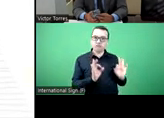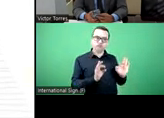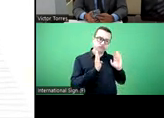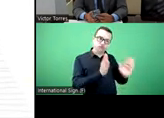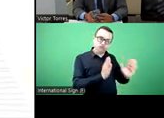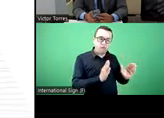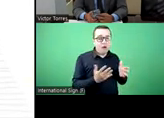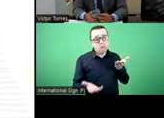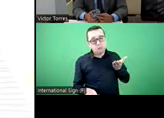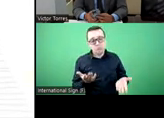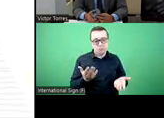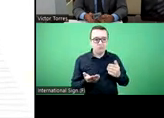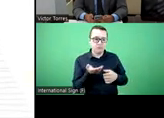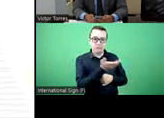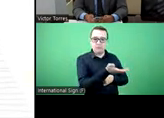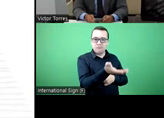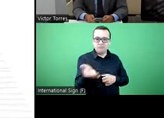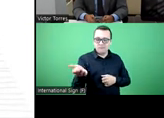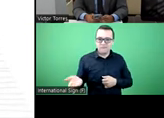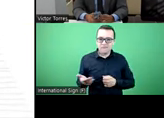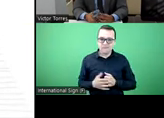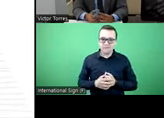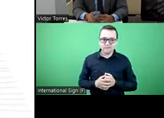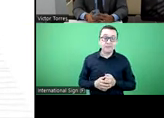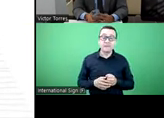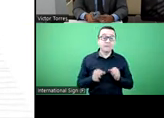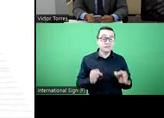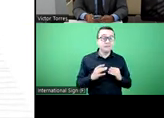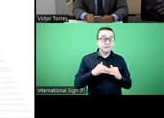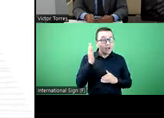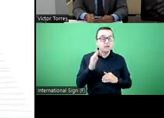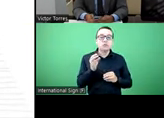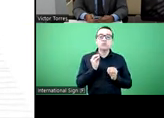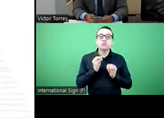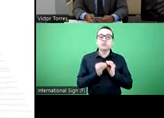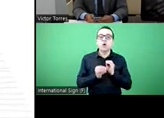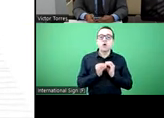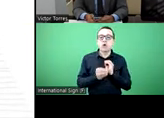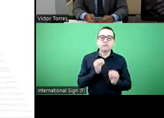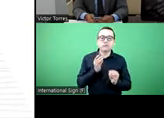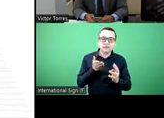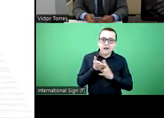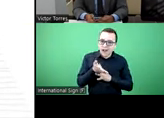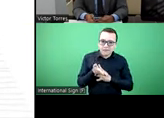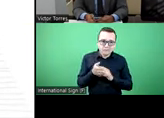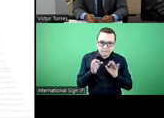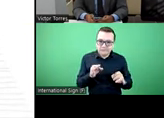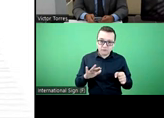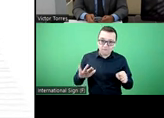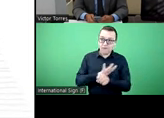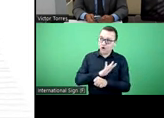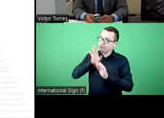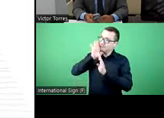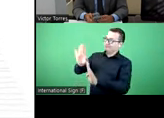results. And in general terms, there are serious problems of access, comprehensive